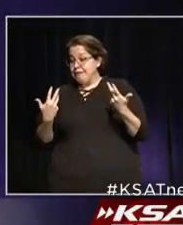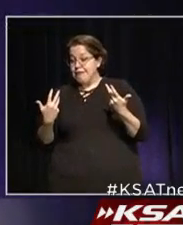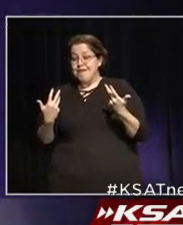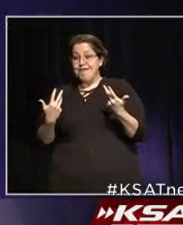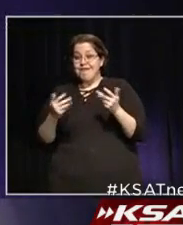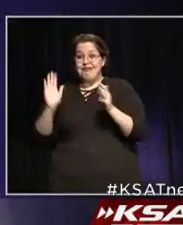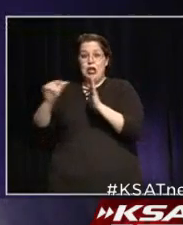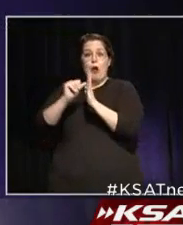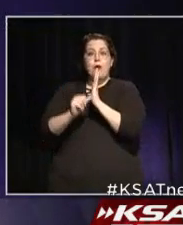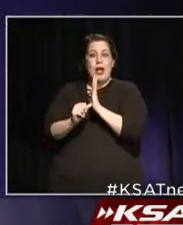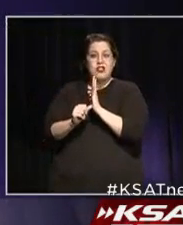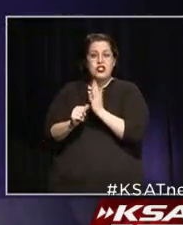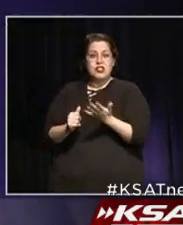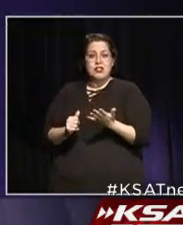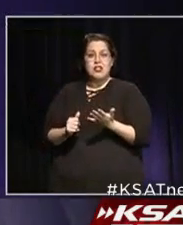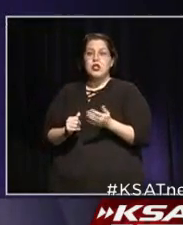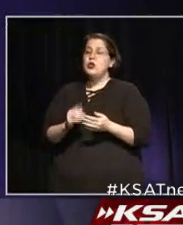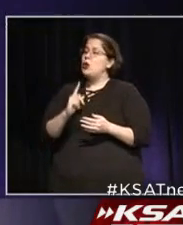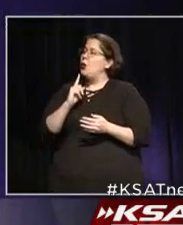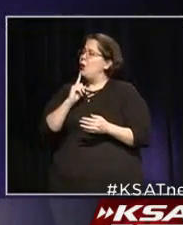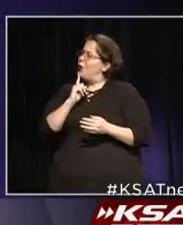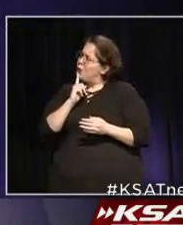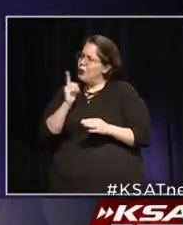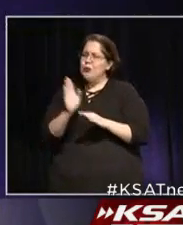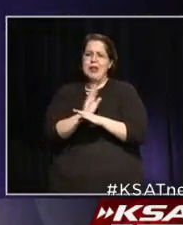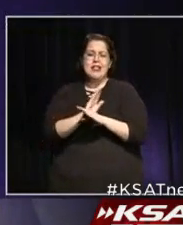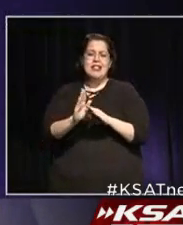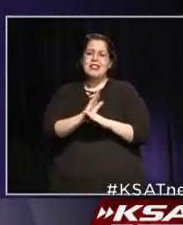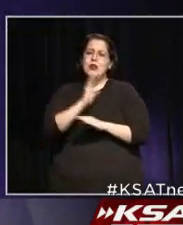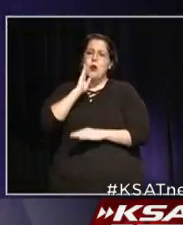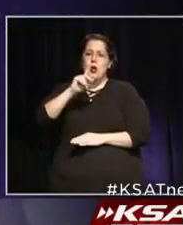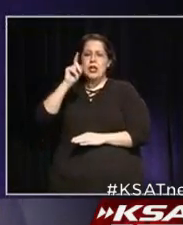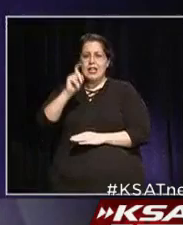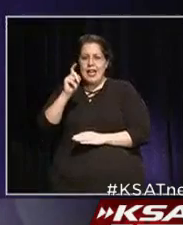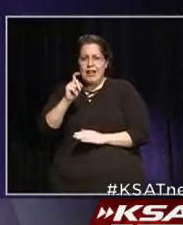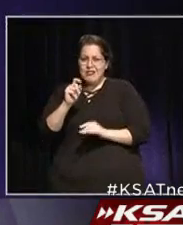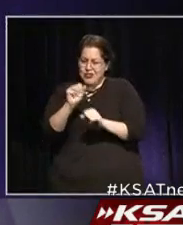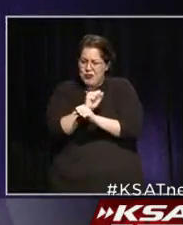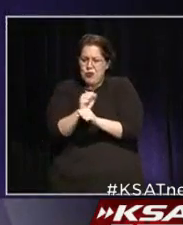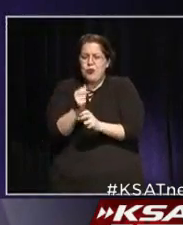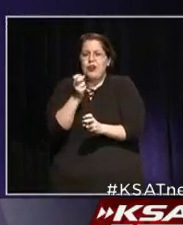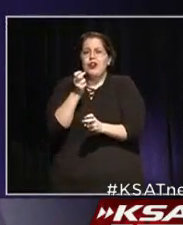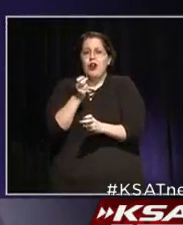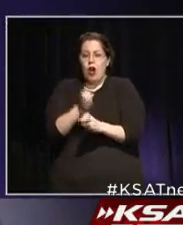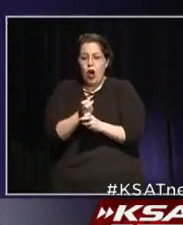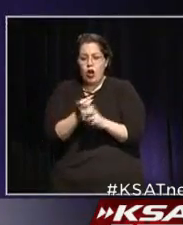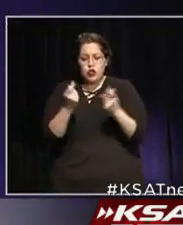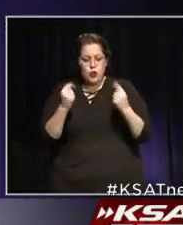So we're going to have to really, really push hard to try to